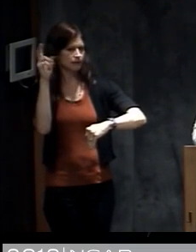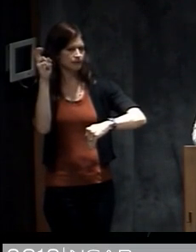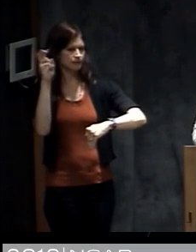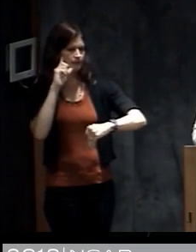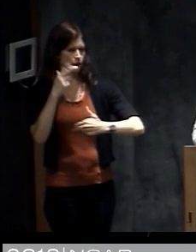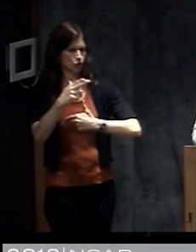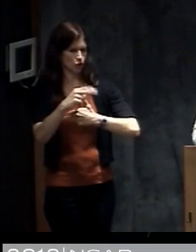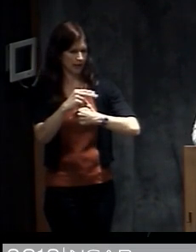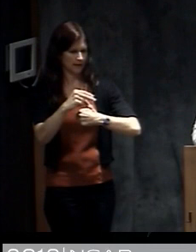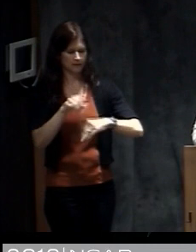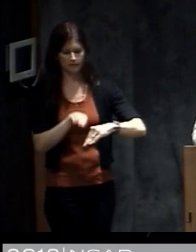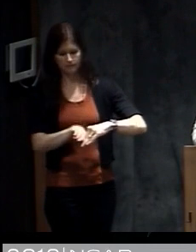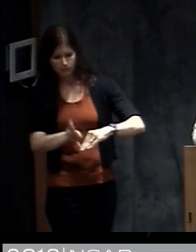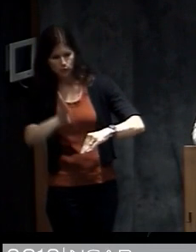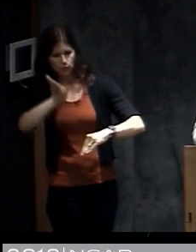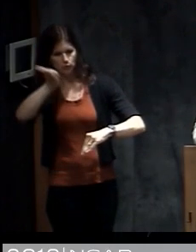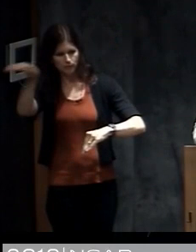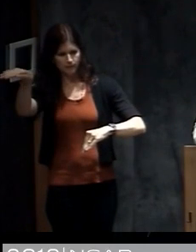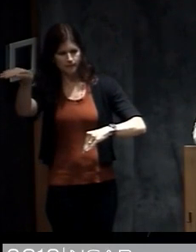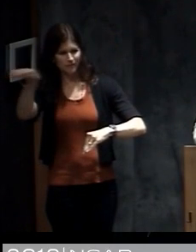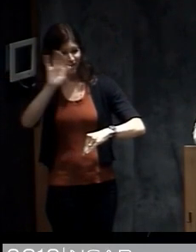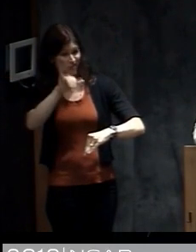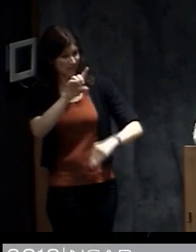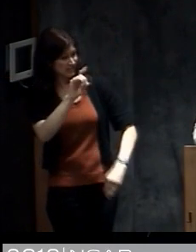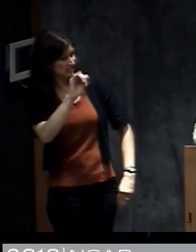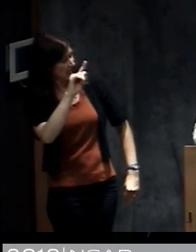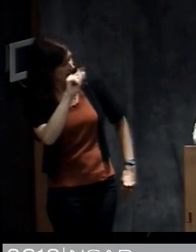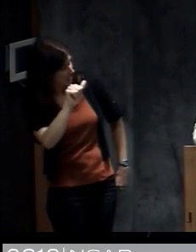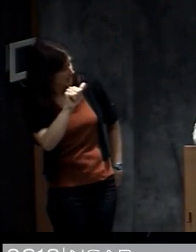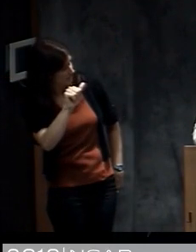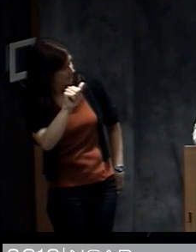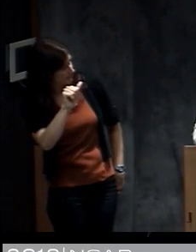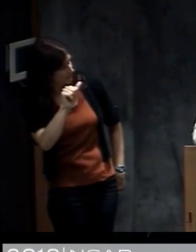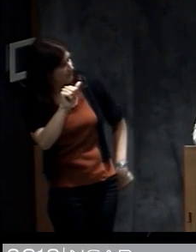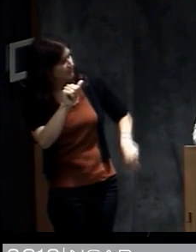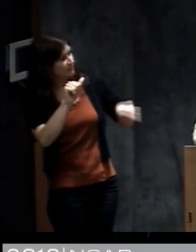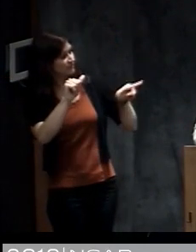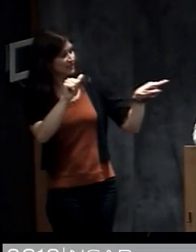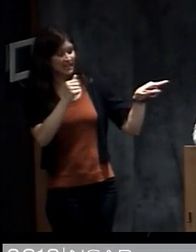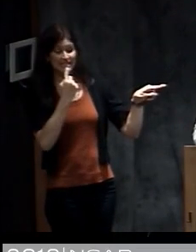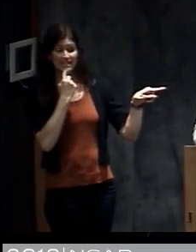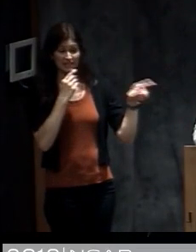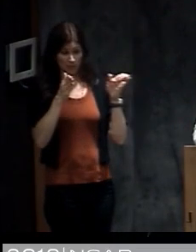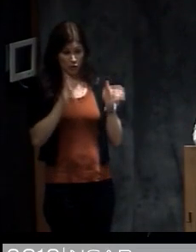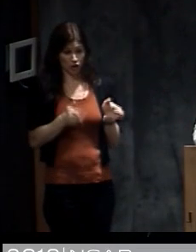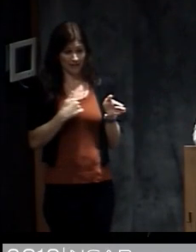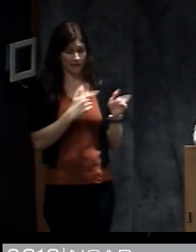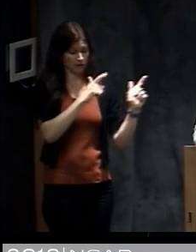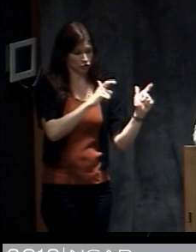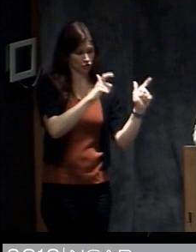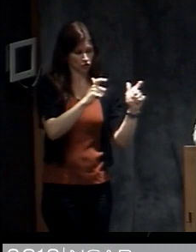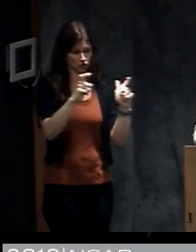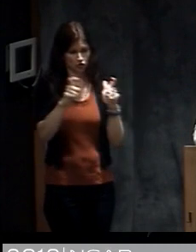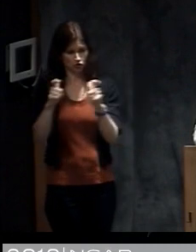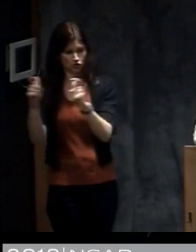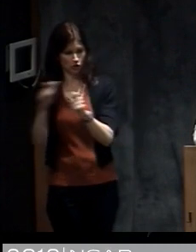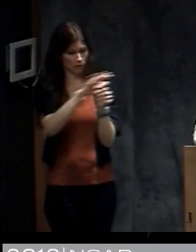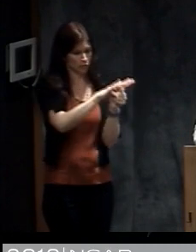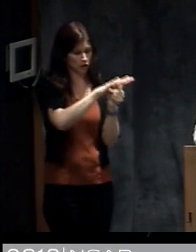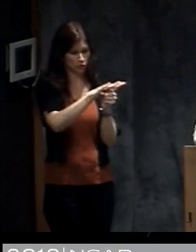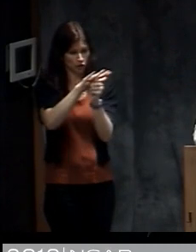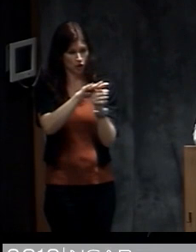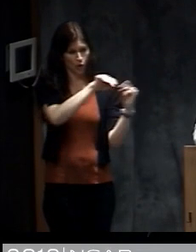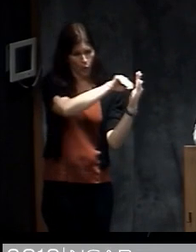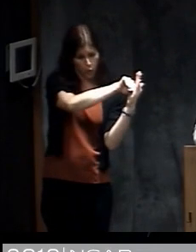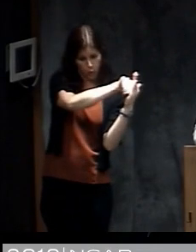And this shows the reading. So this is the data that they had. In fact it says in the article that the person who took these pressure readings as the pressure was dropping so